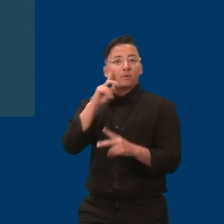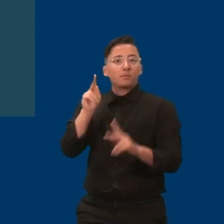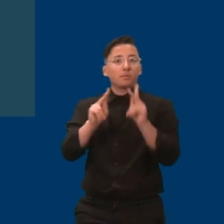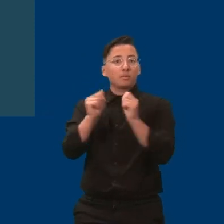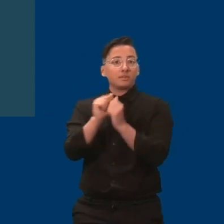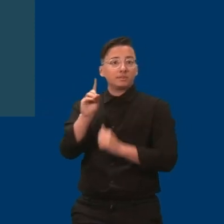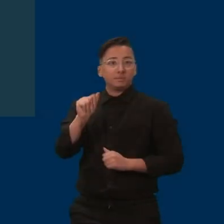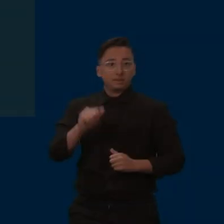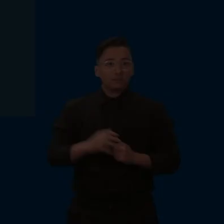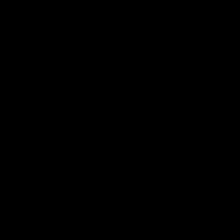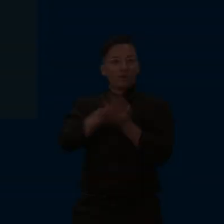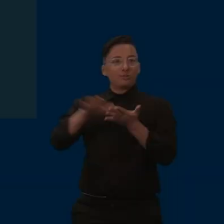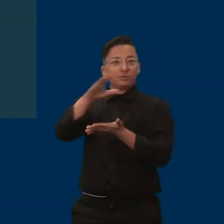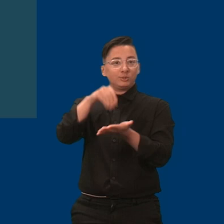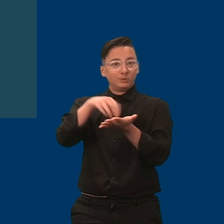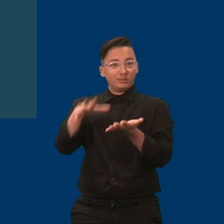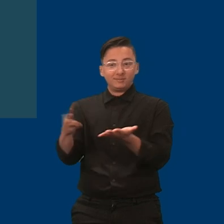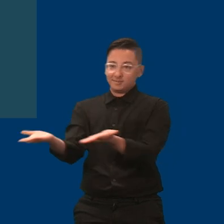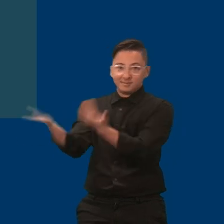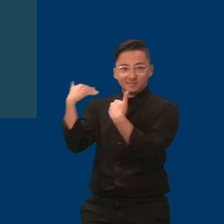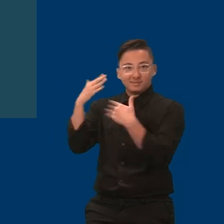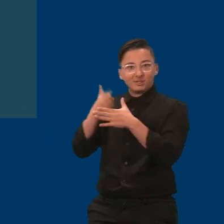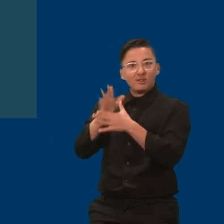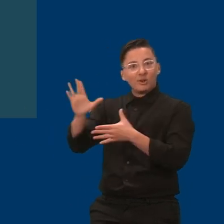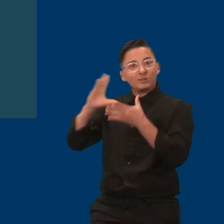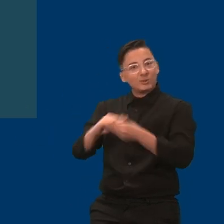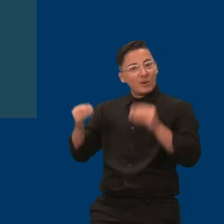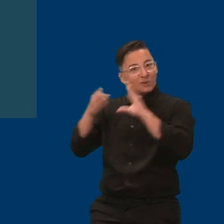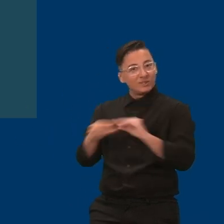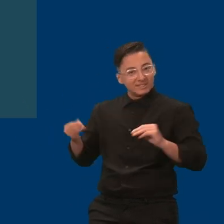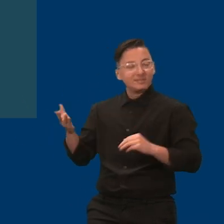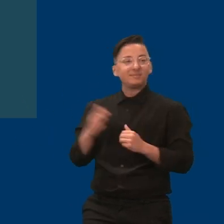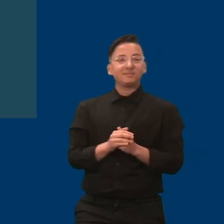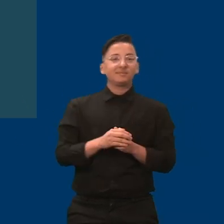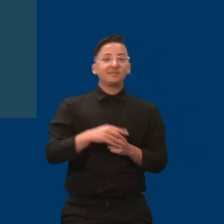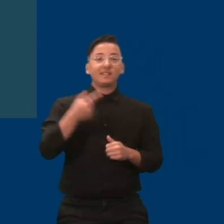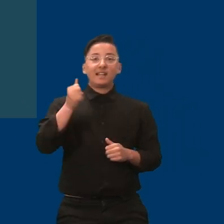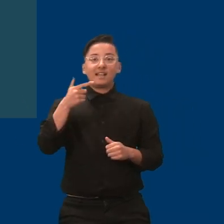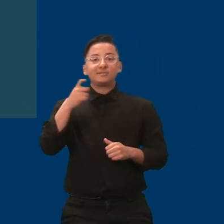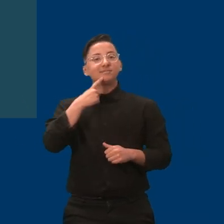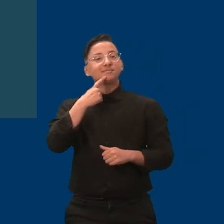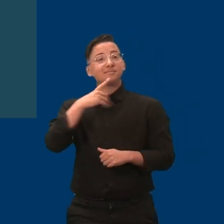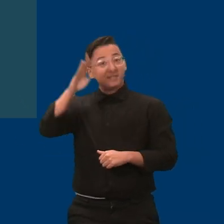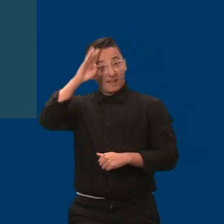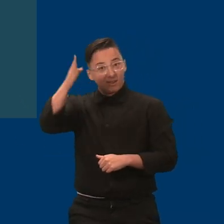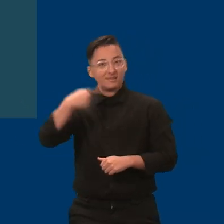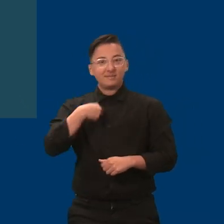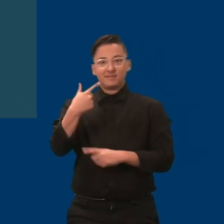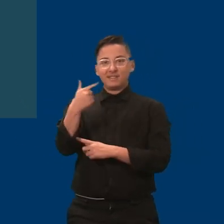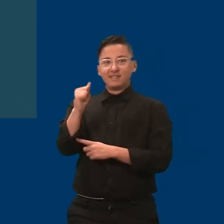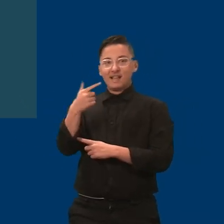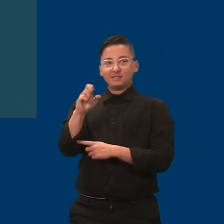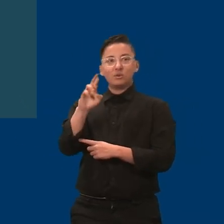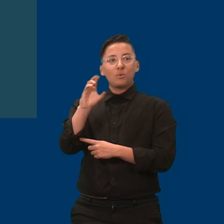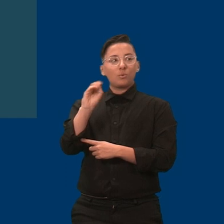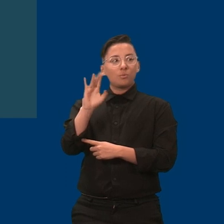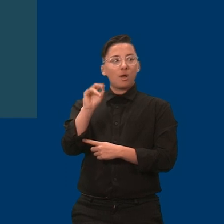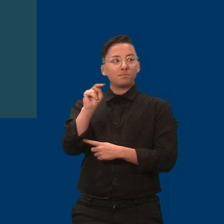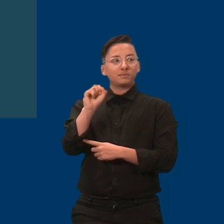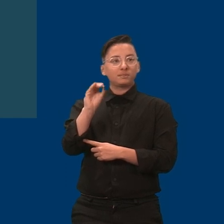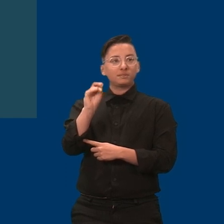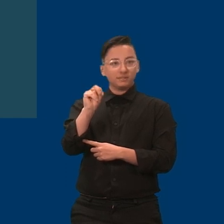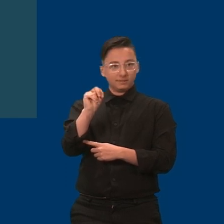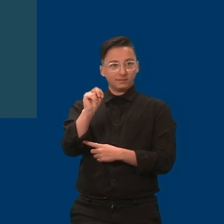education a priority. Hi, my name is Gage Robinson. I am a white man with dark hair